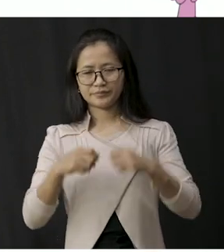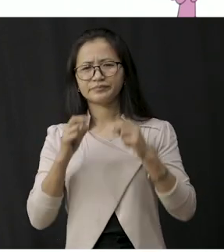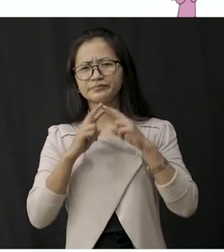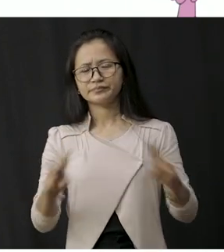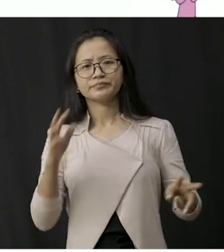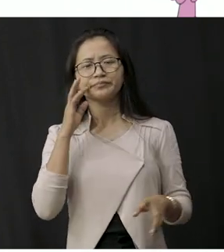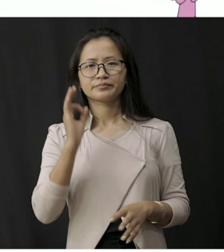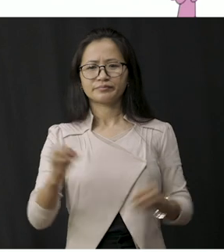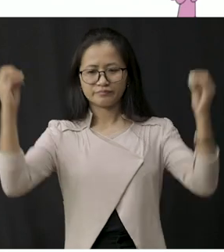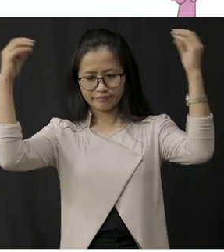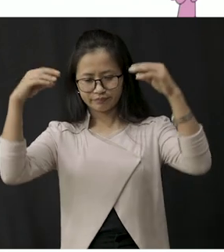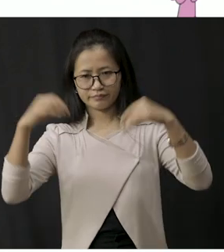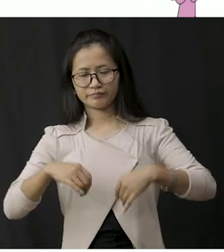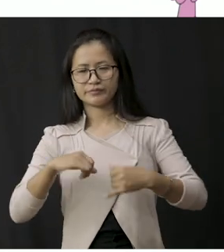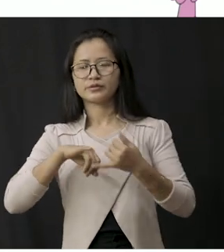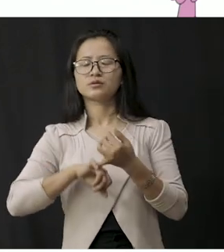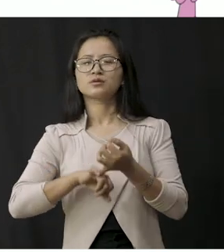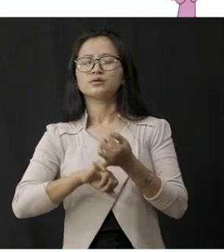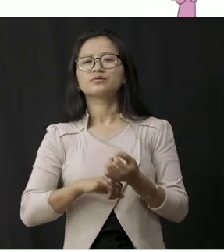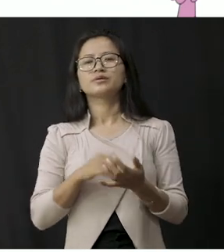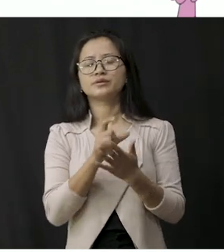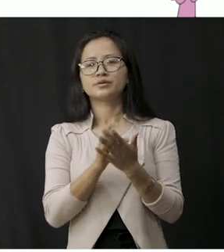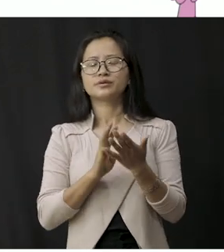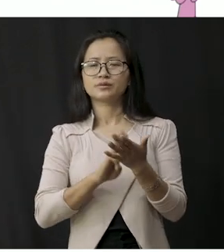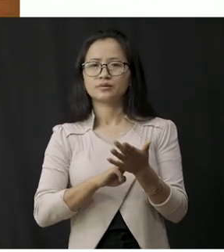for rainy season okay